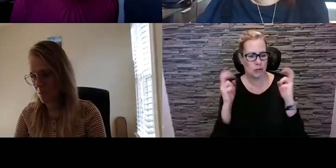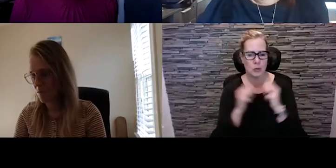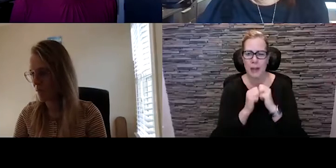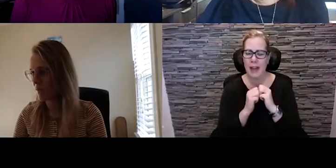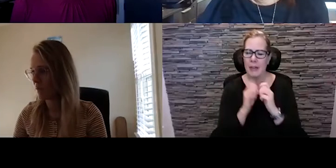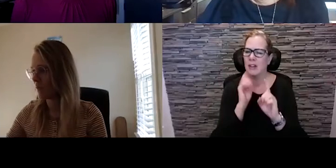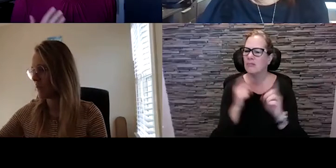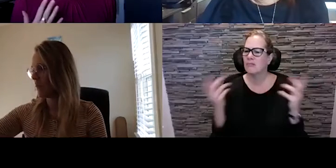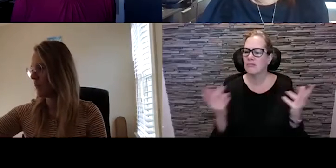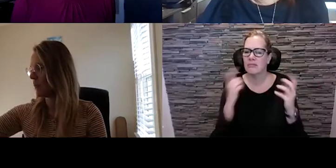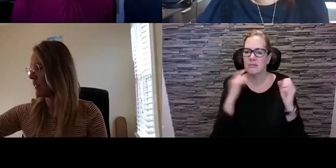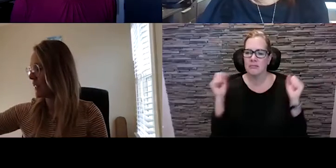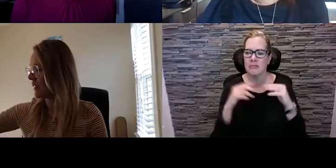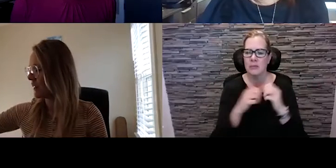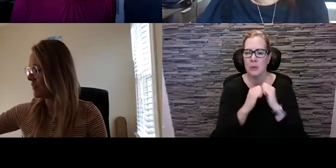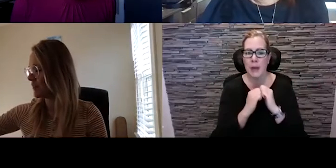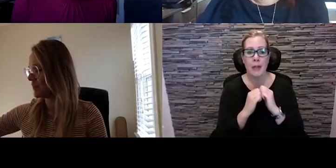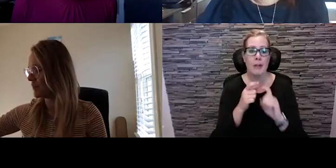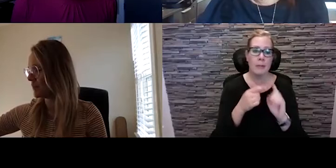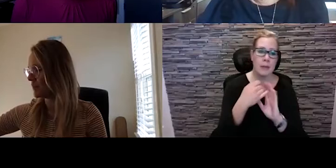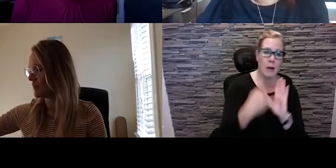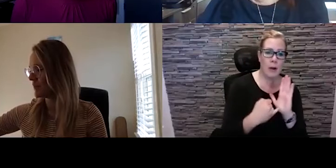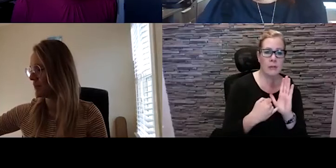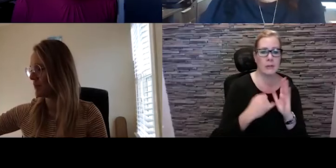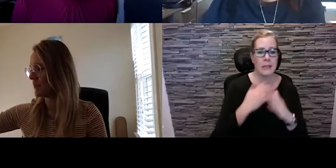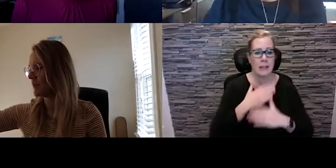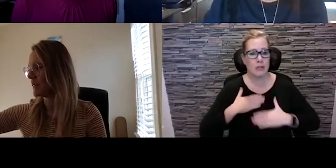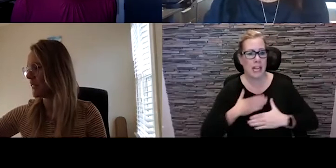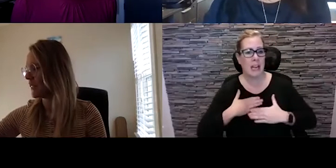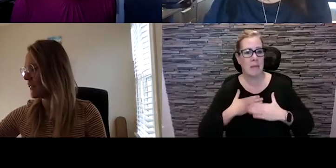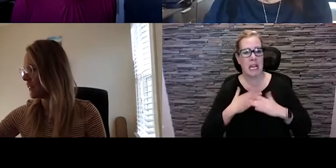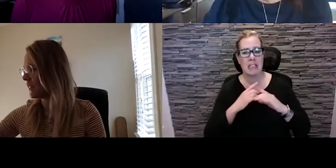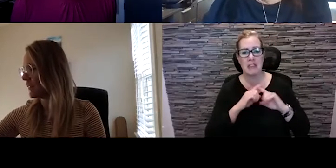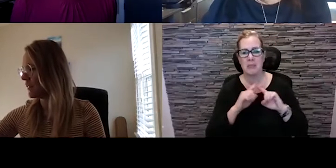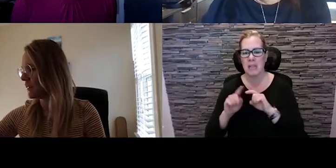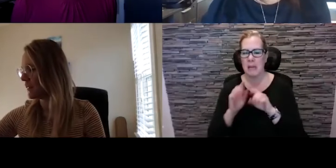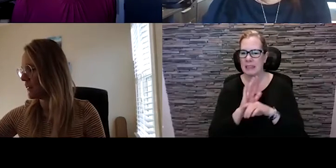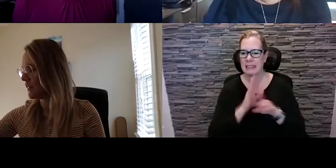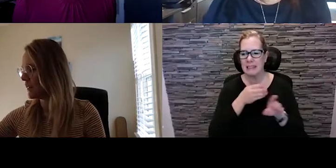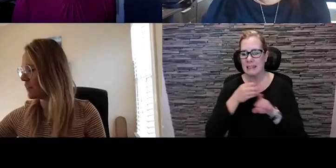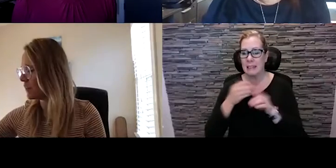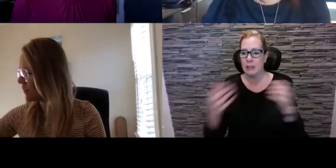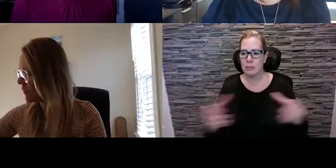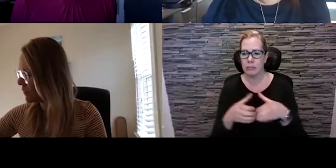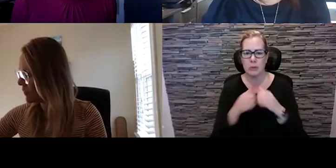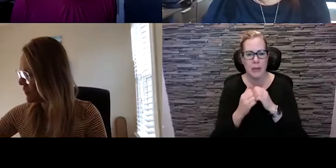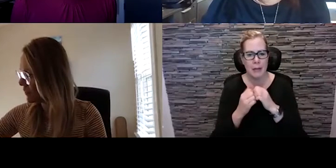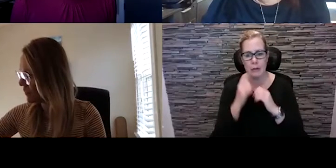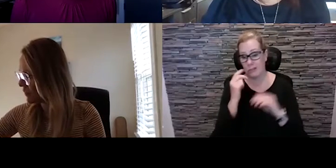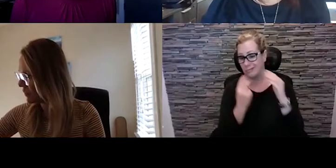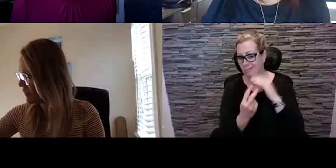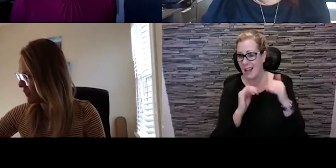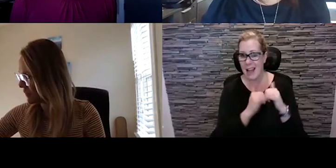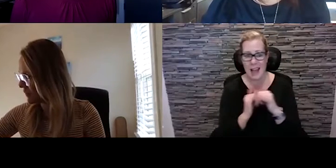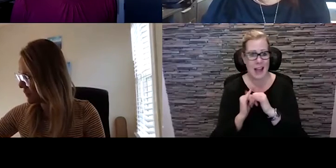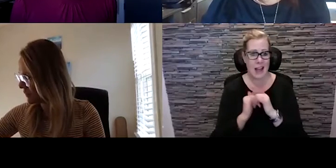arts community, from the entertainment and hospitality industries to look at new ways of doing things in the times that we find ourselves